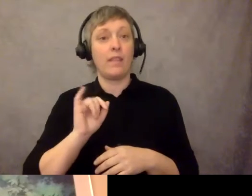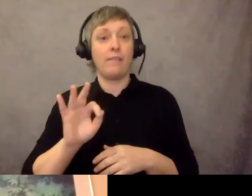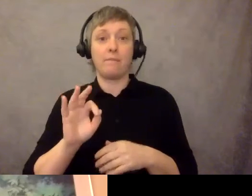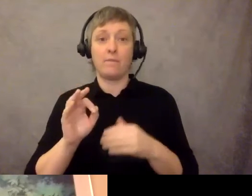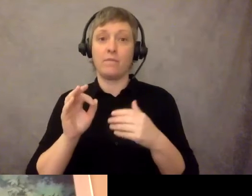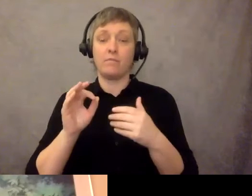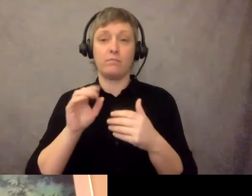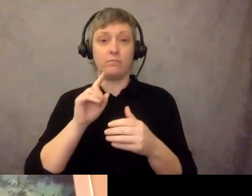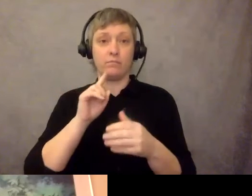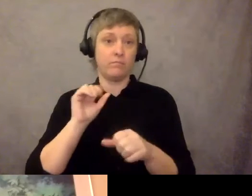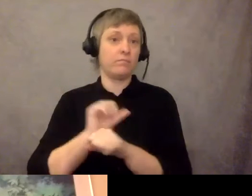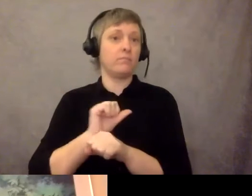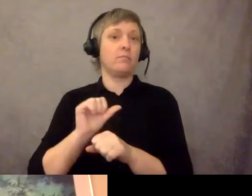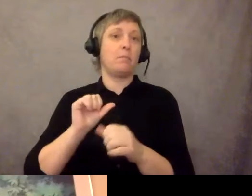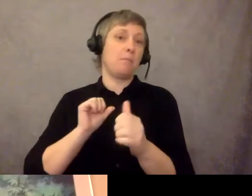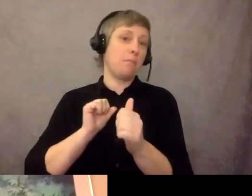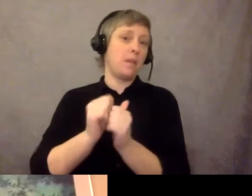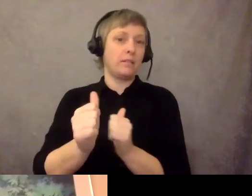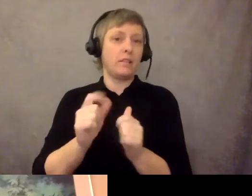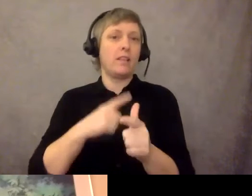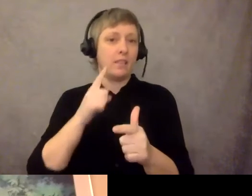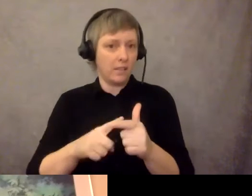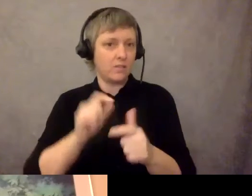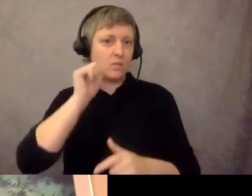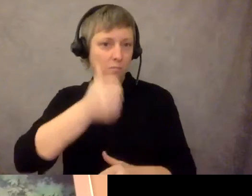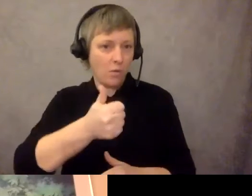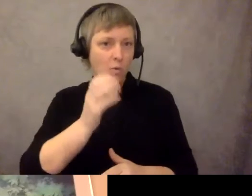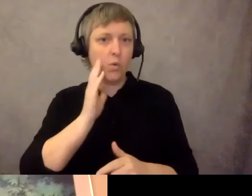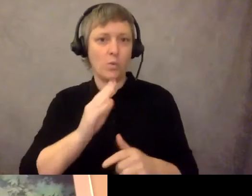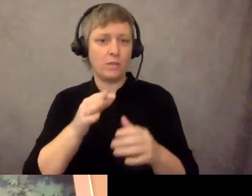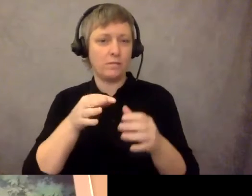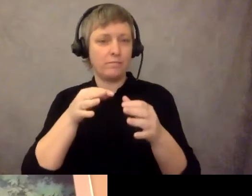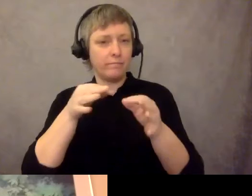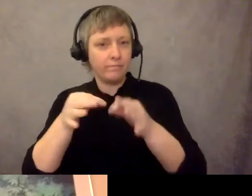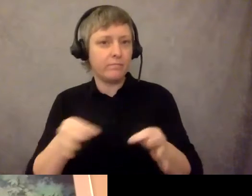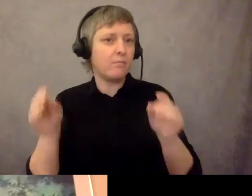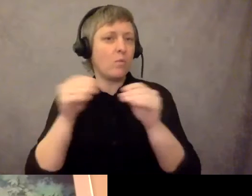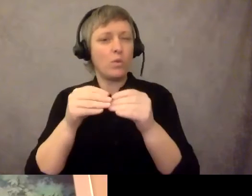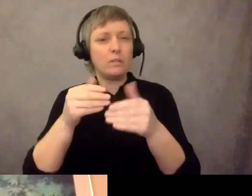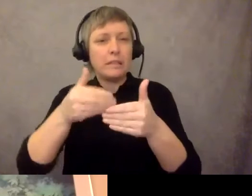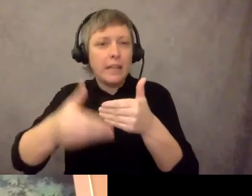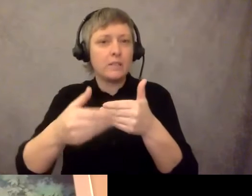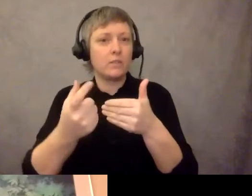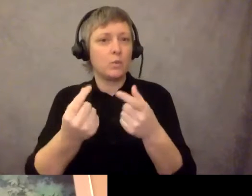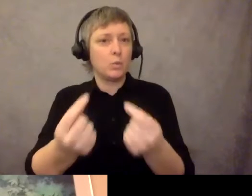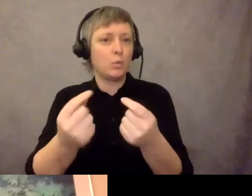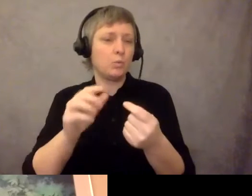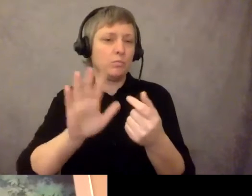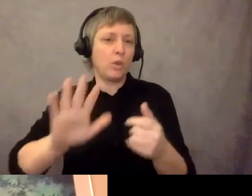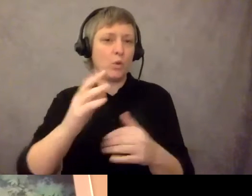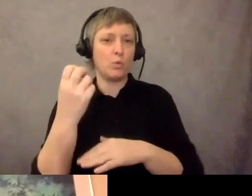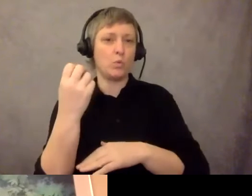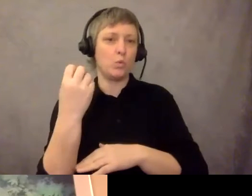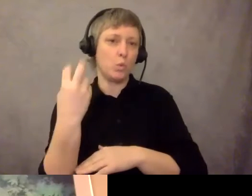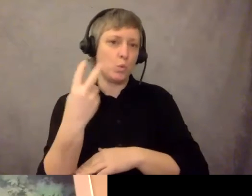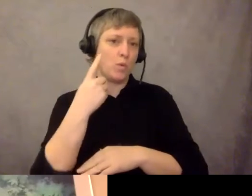forward tomorrow, we will talk a little bit more about, you know, what are the next steps right around noon for that presser. But for those just